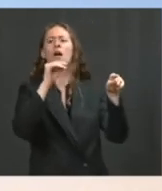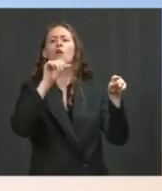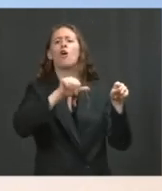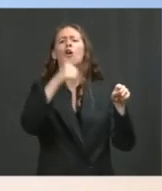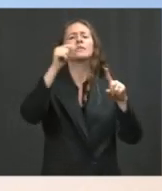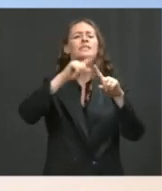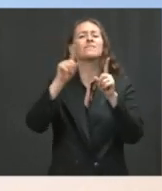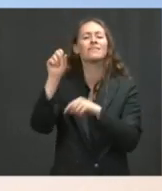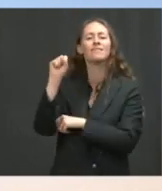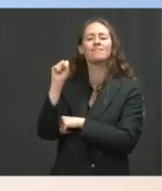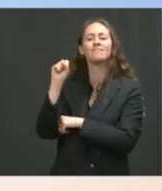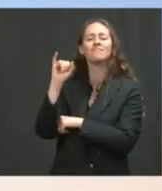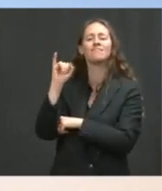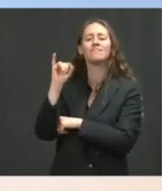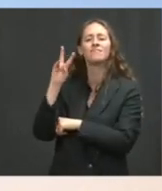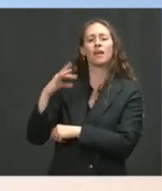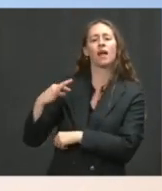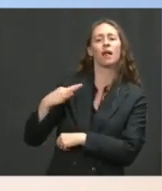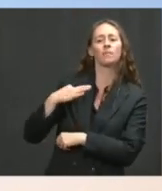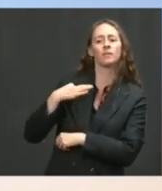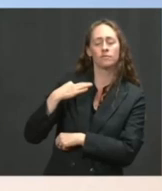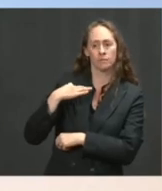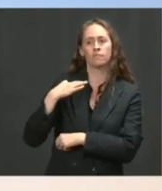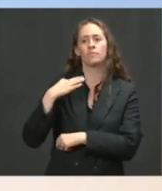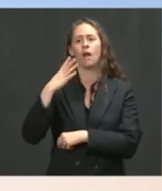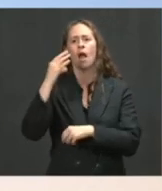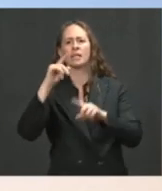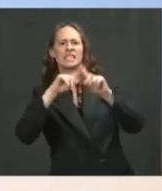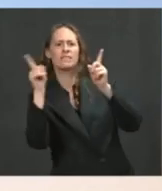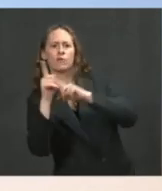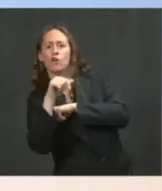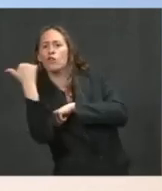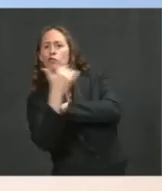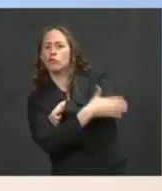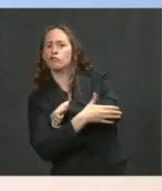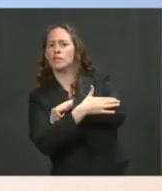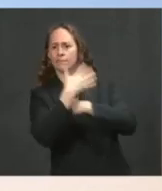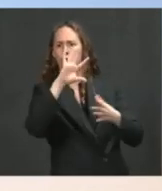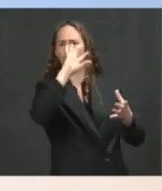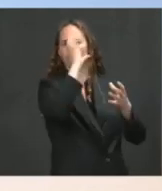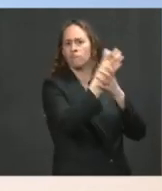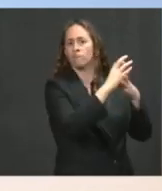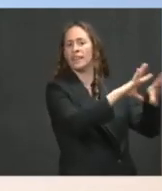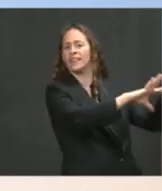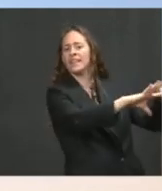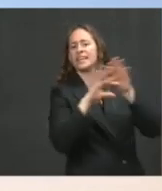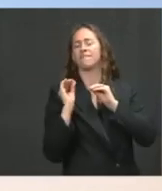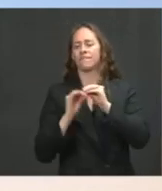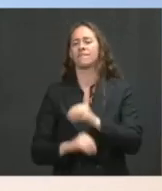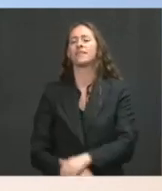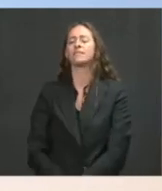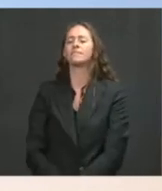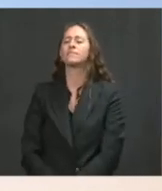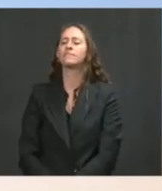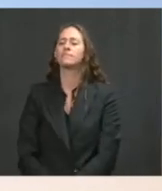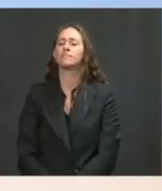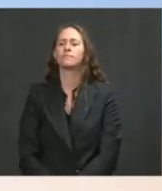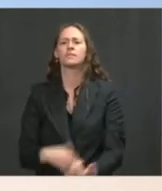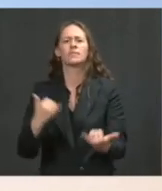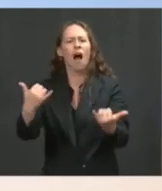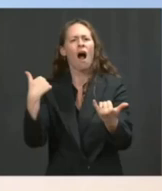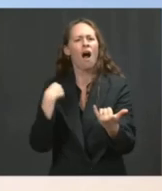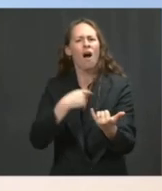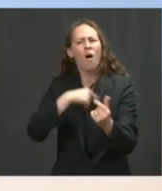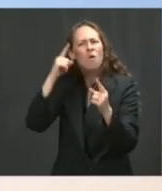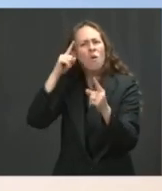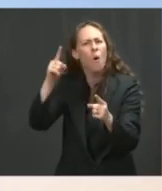And I would also note that, in addition, the intention is to have additional flights out this morning. There's obviously going to